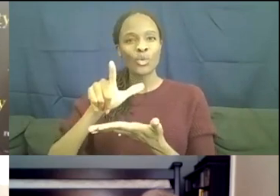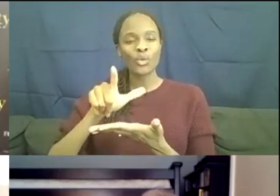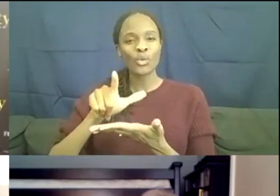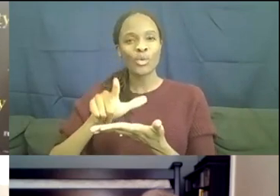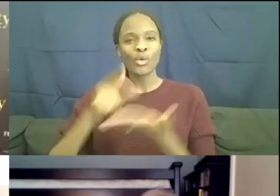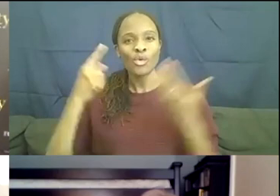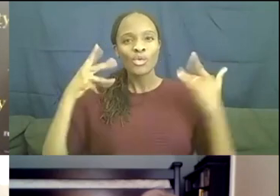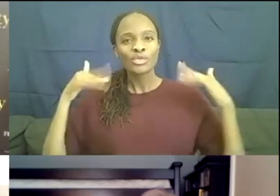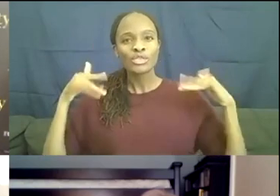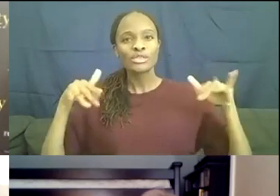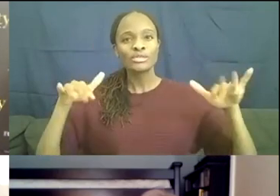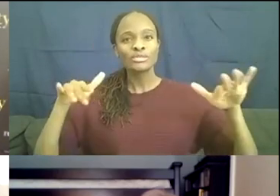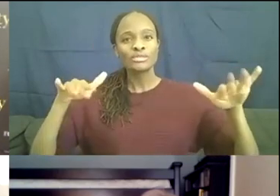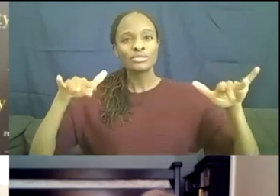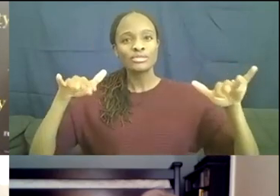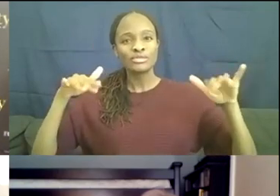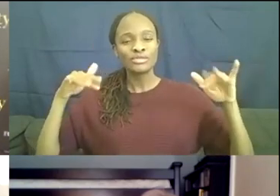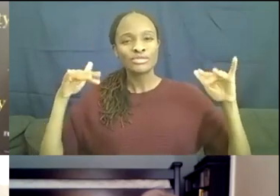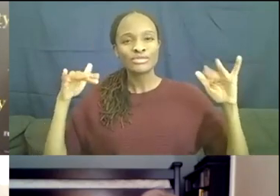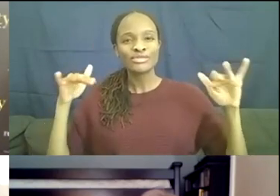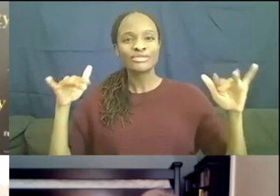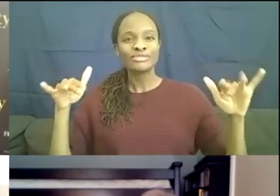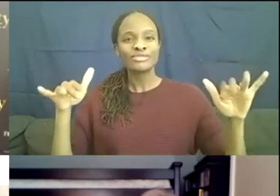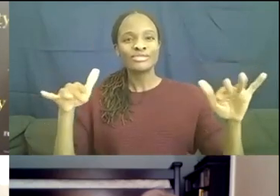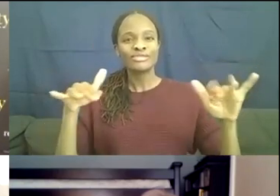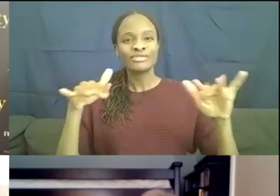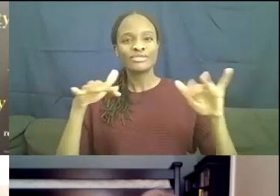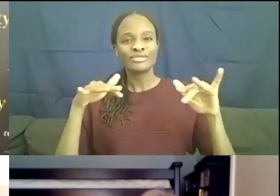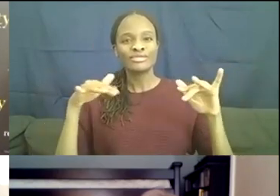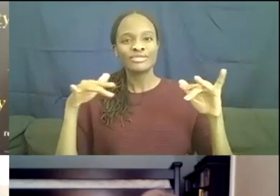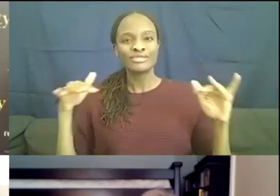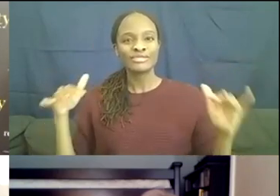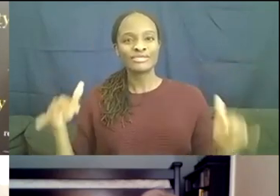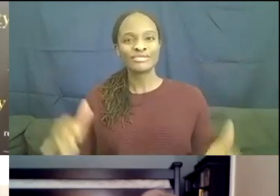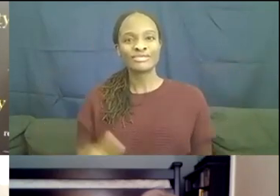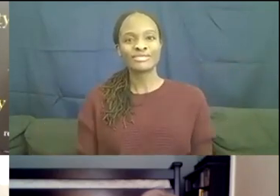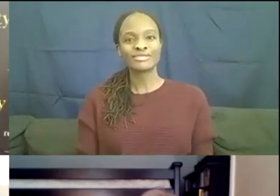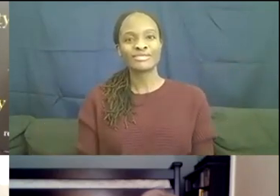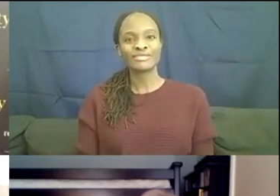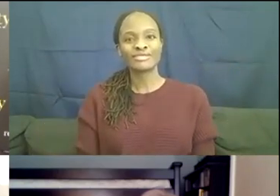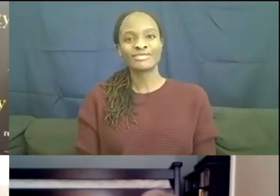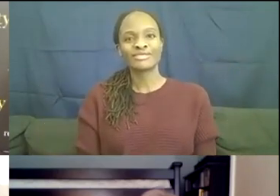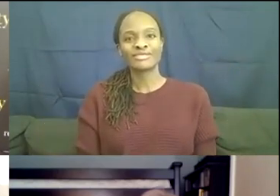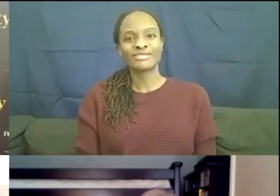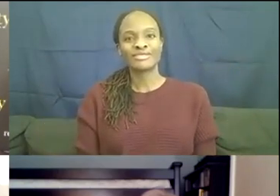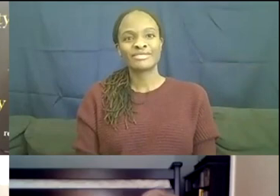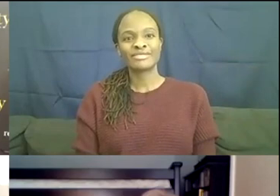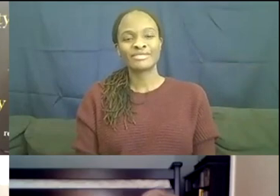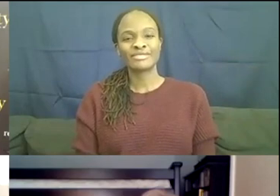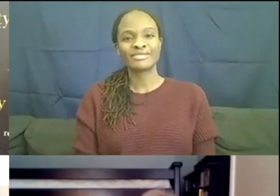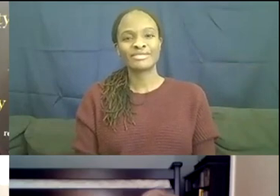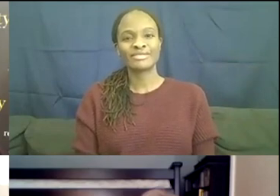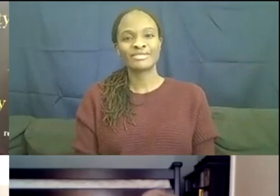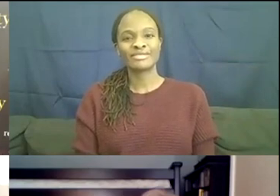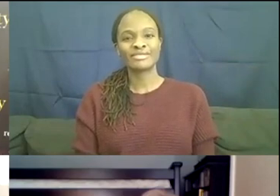from 9-11. L.G. from